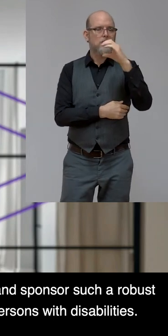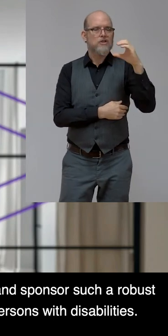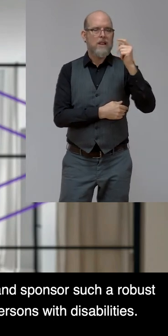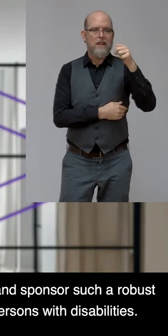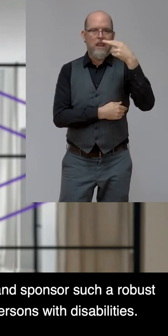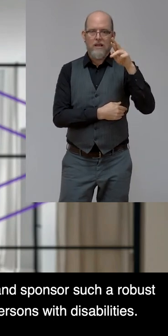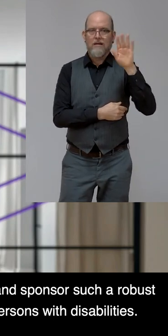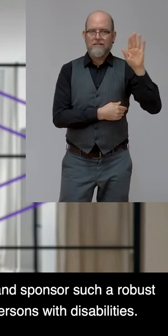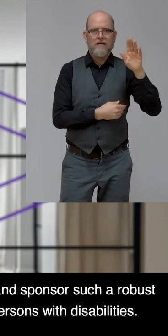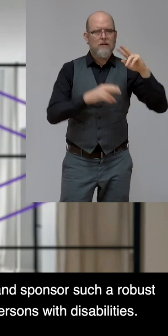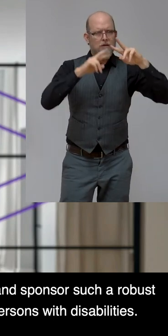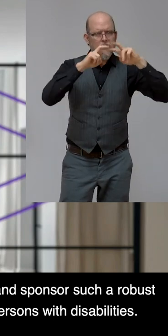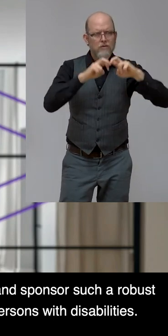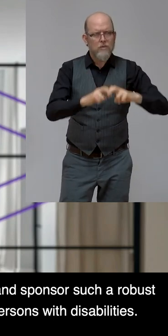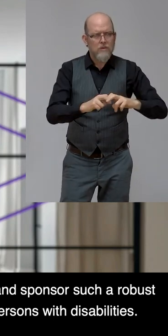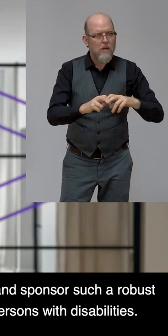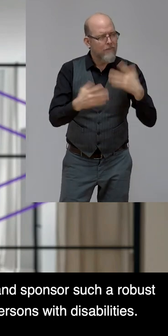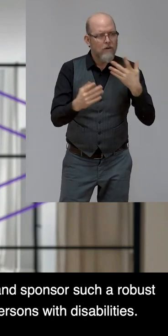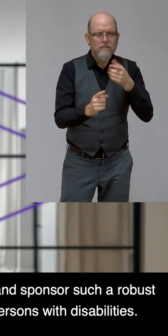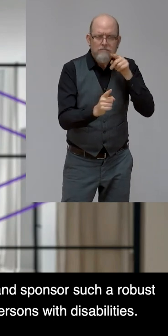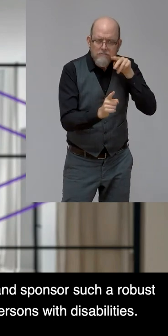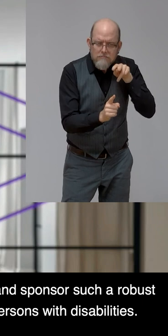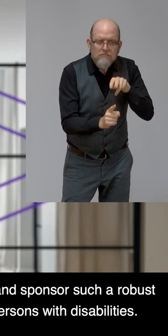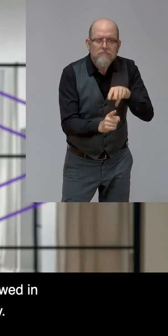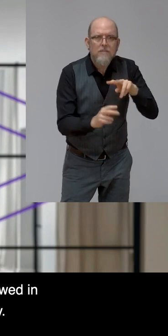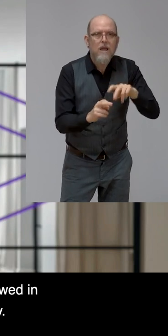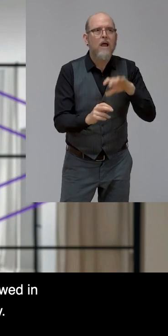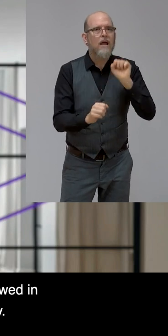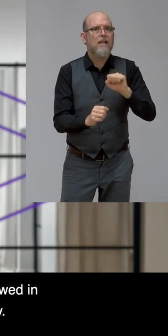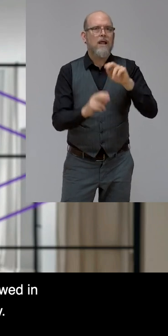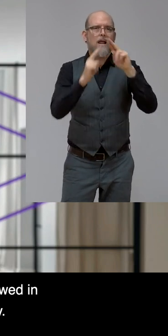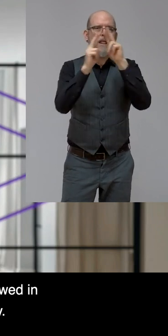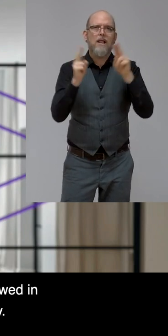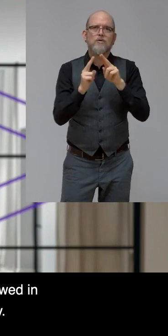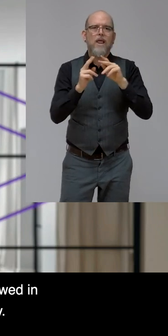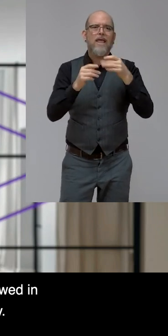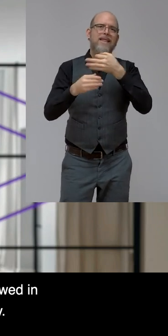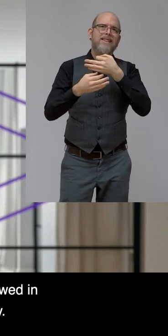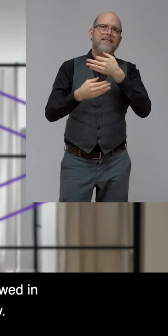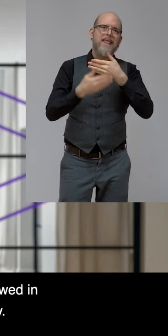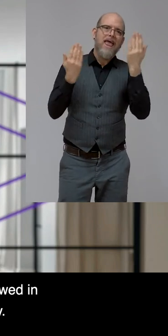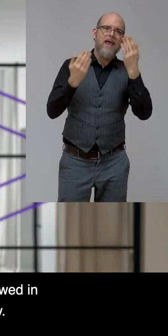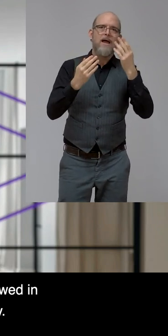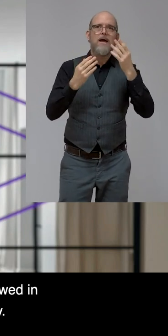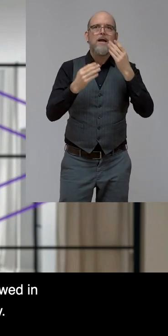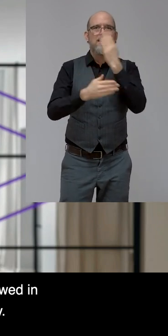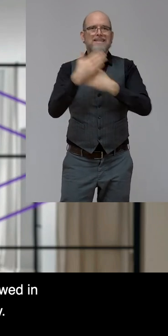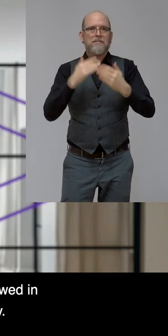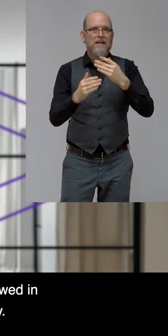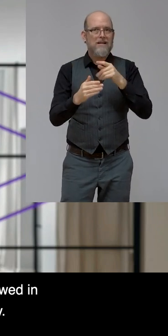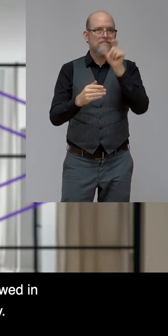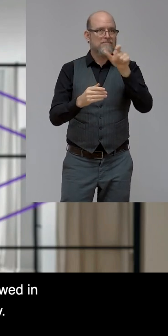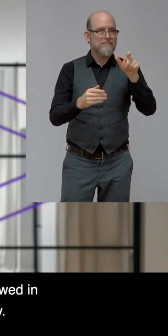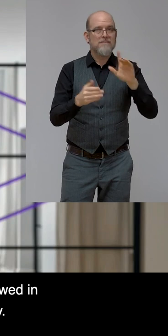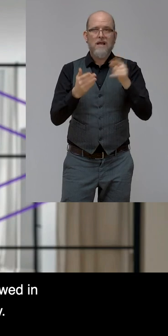and really launch it on International Day for Persons with Disabilities. Showcase our stories, stories of our people, which I showed in the